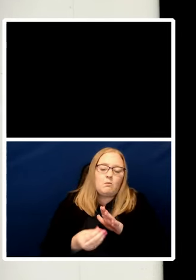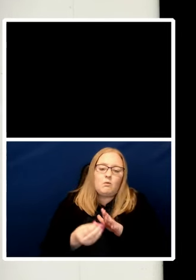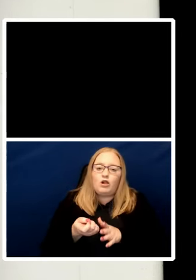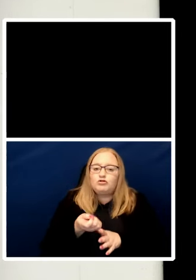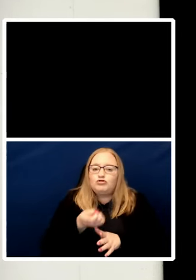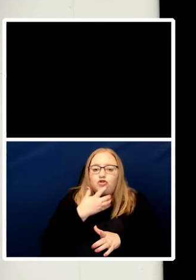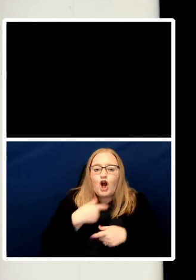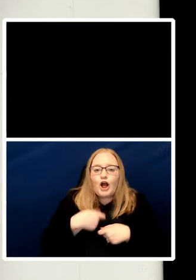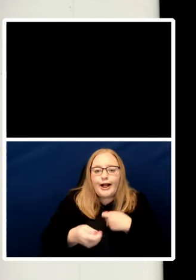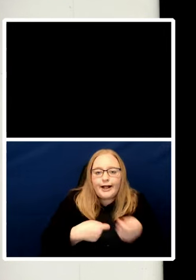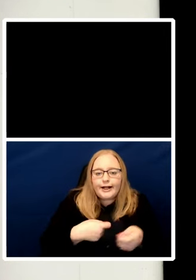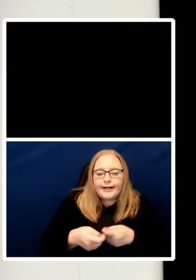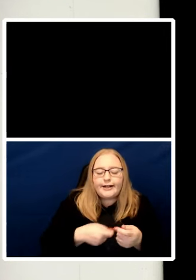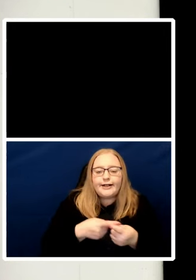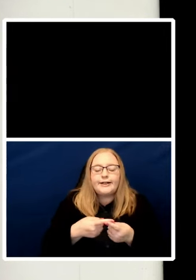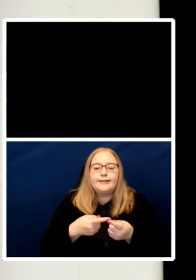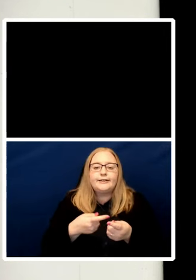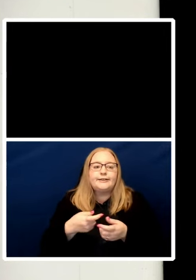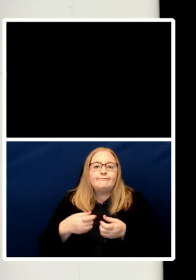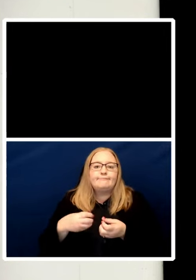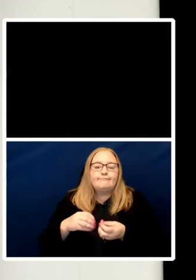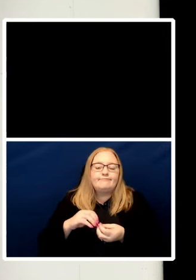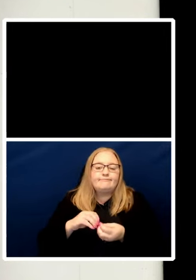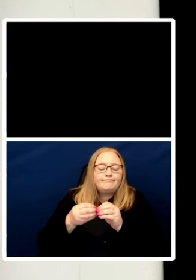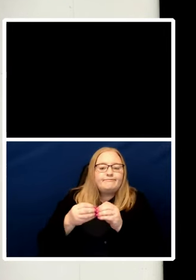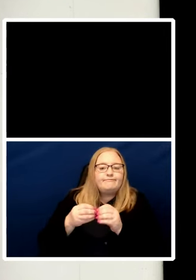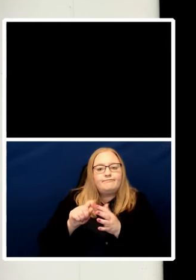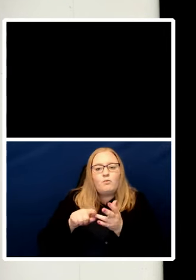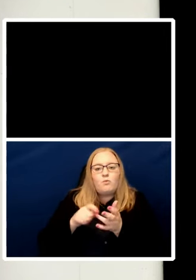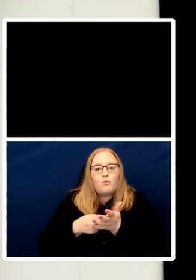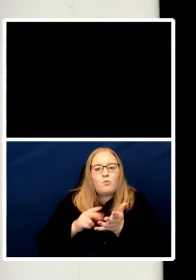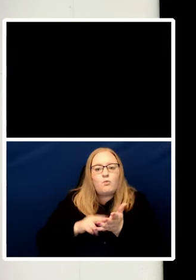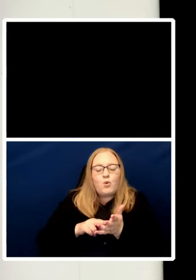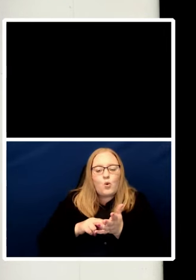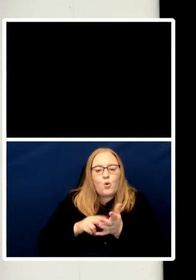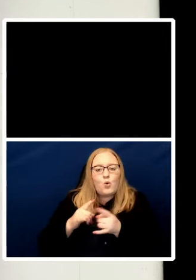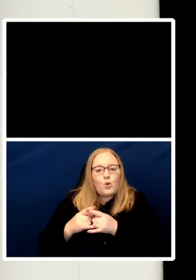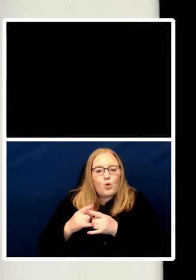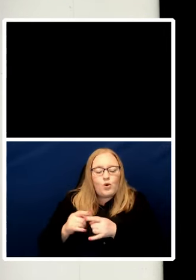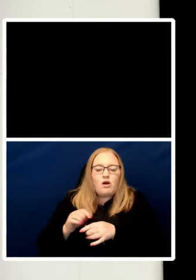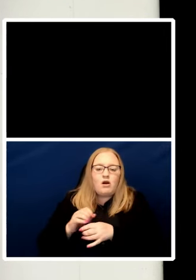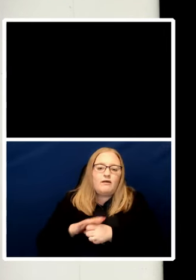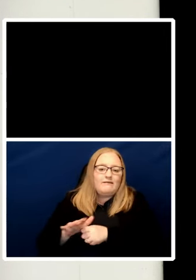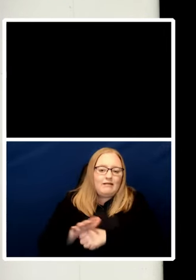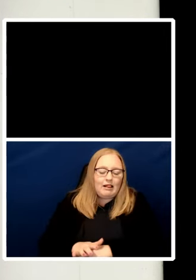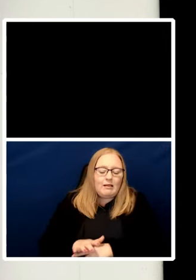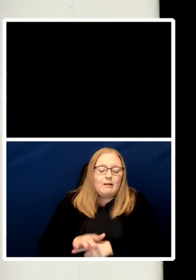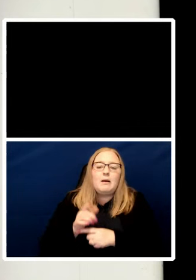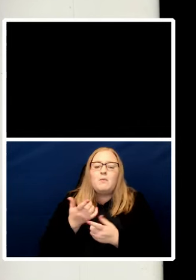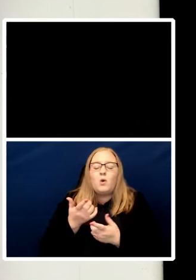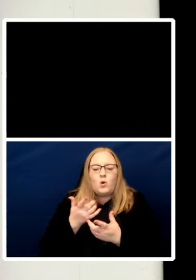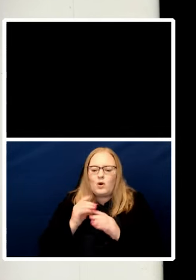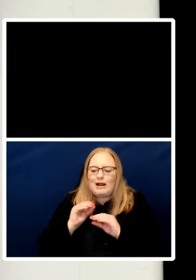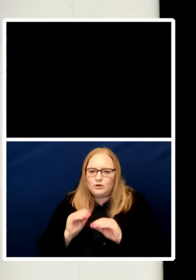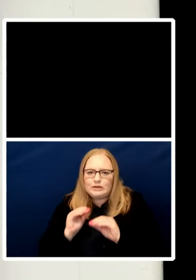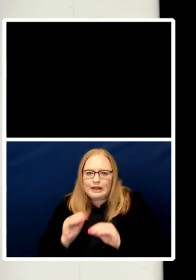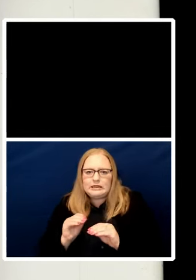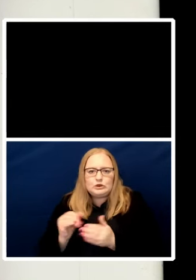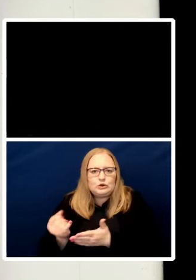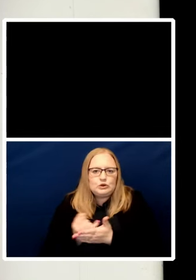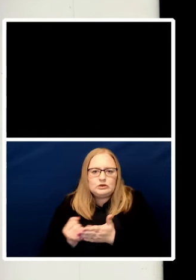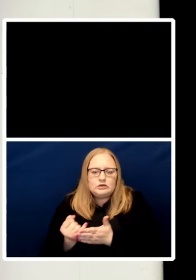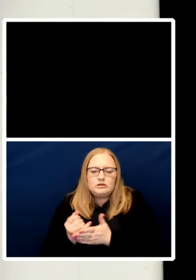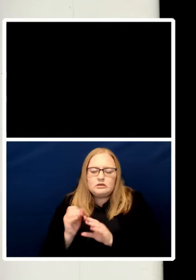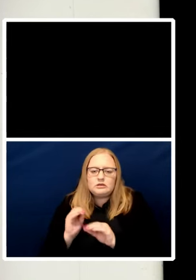platforms, educators, or the parents themselves. However, the ultimate legal, as